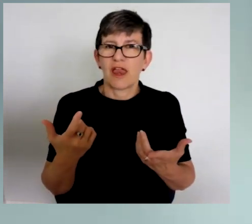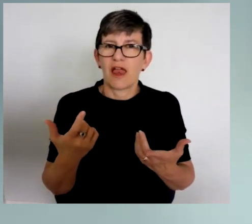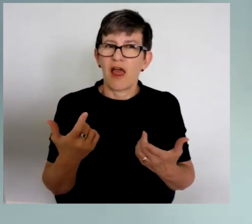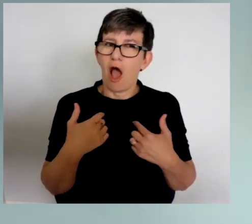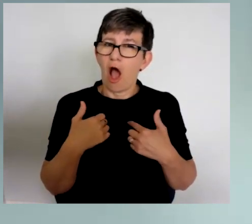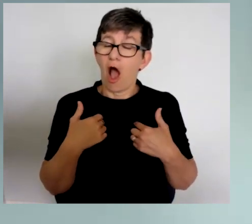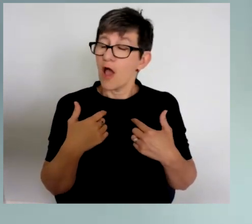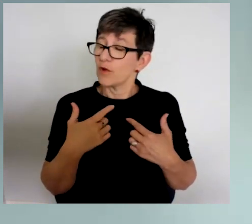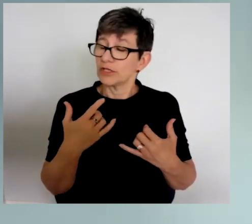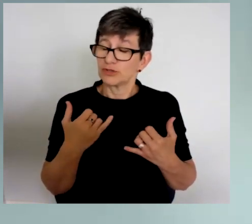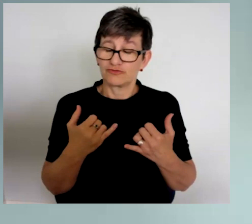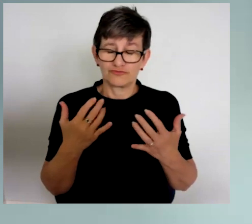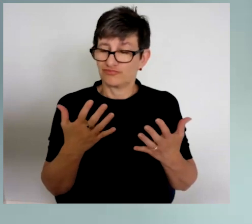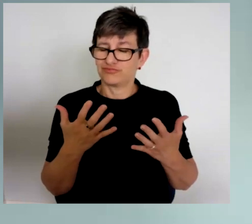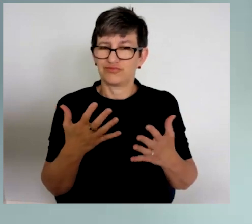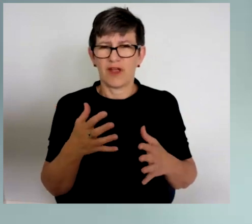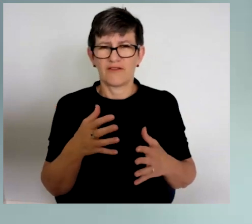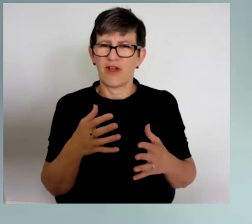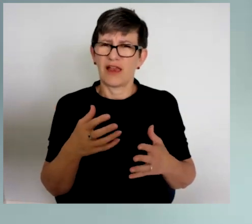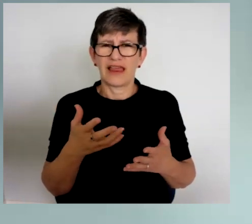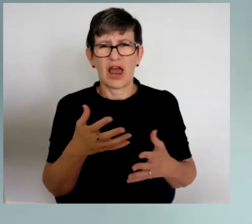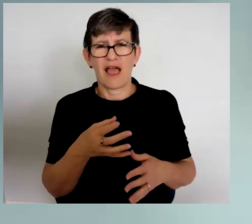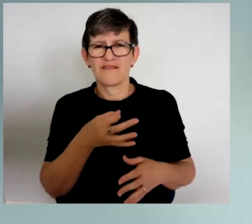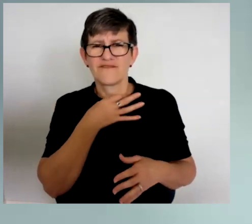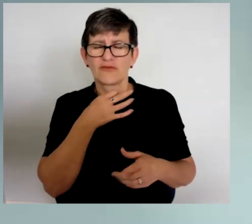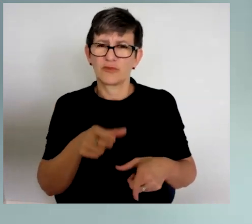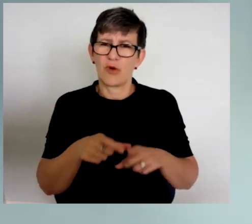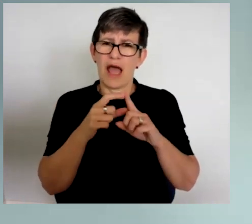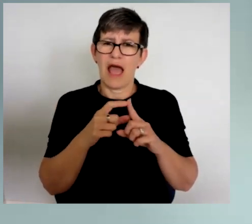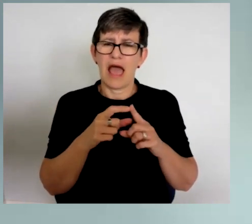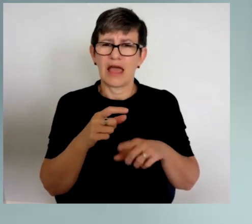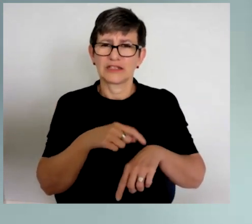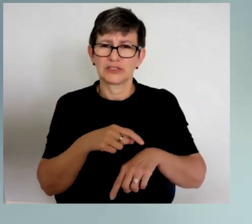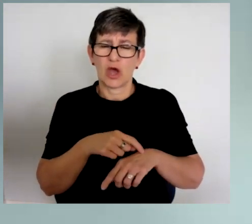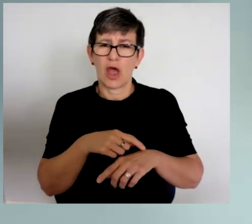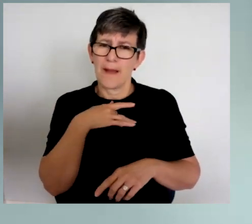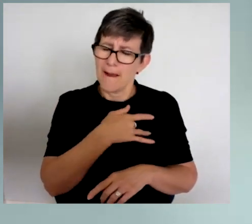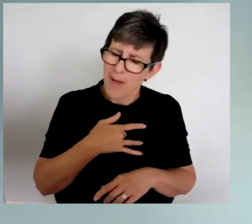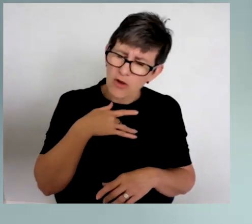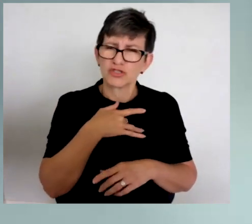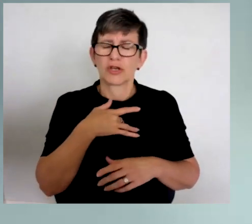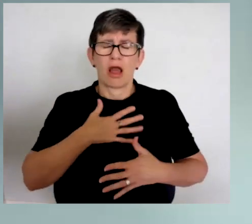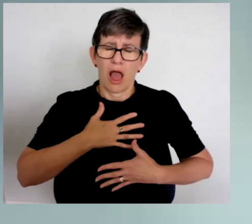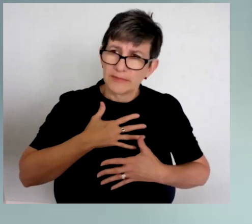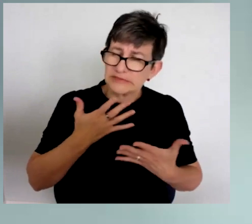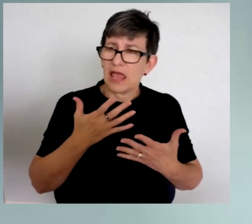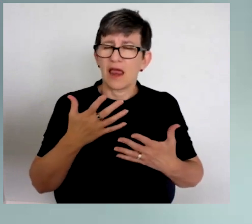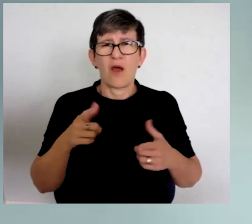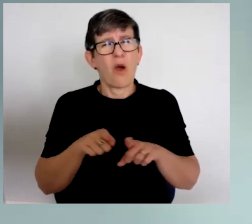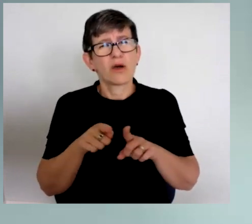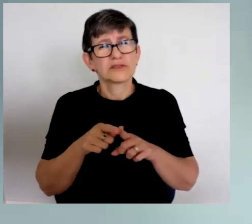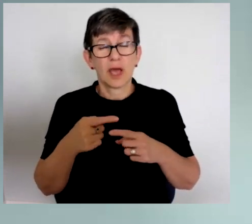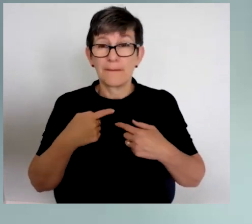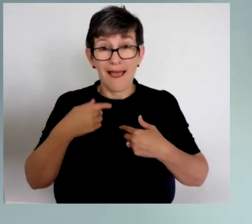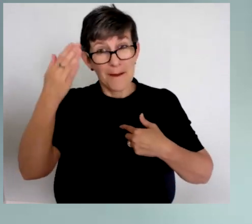was really vulnerable and really distressed because of what had occurred and because I felt really inadequate